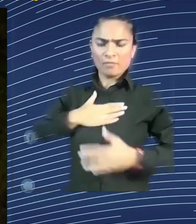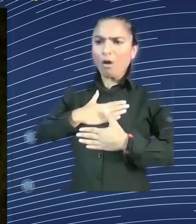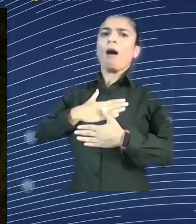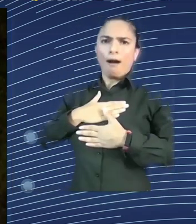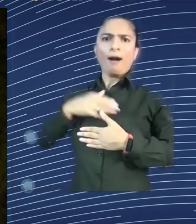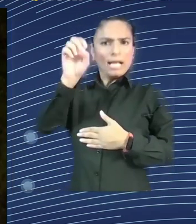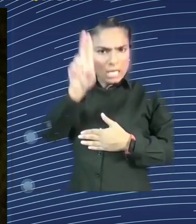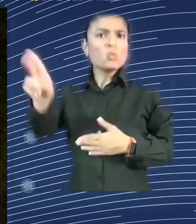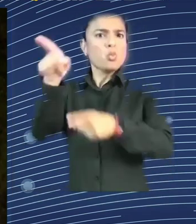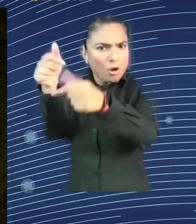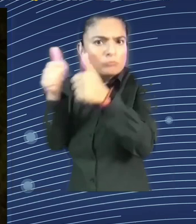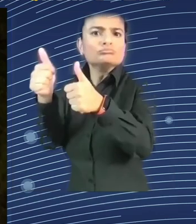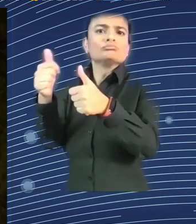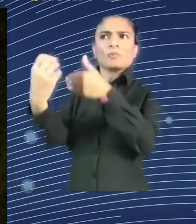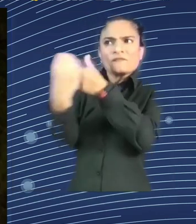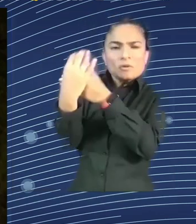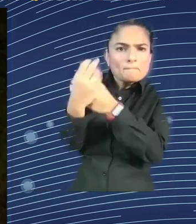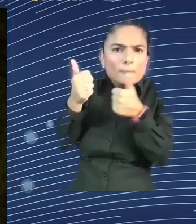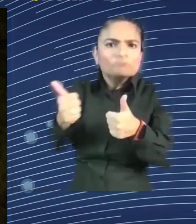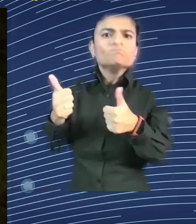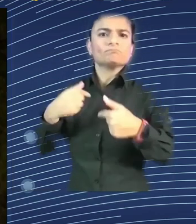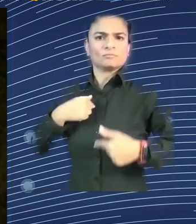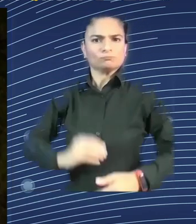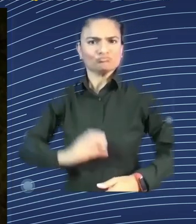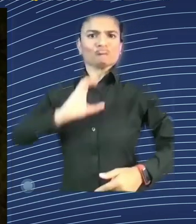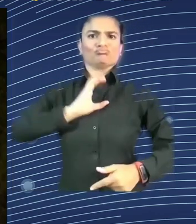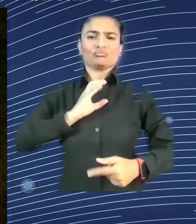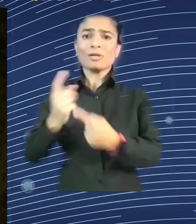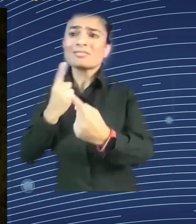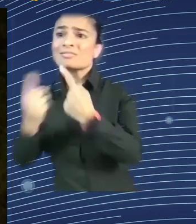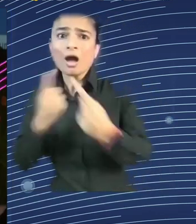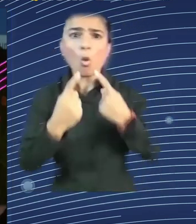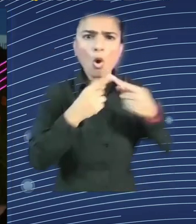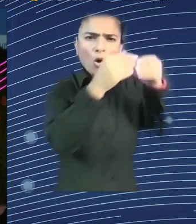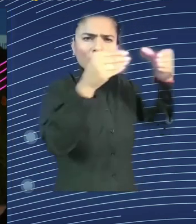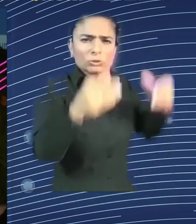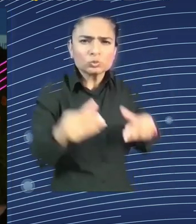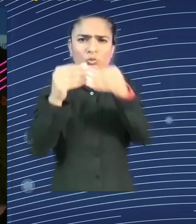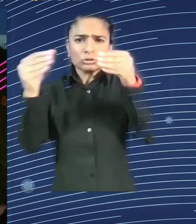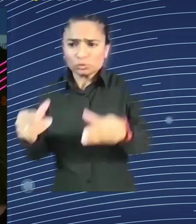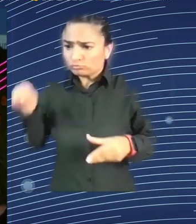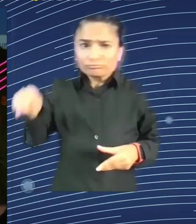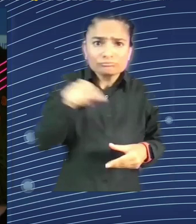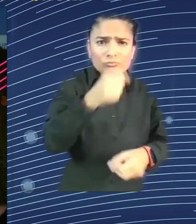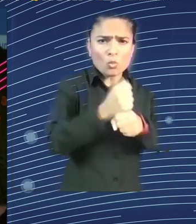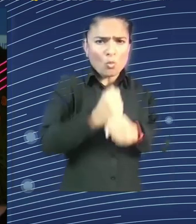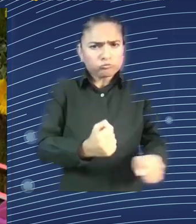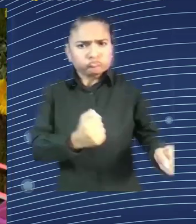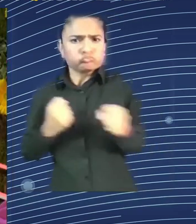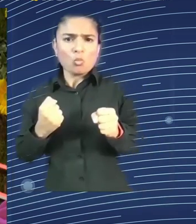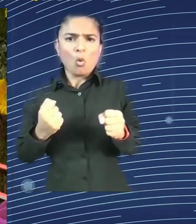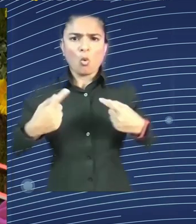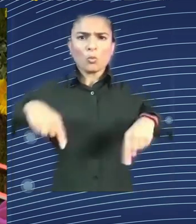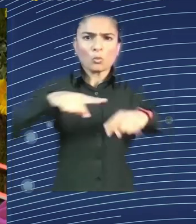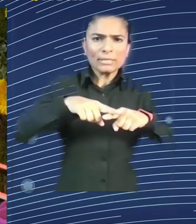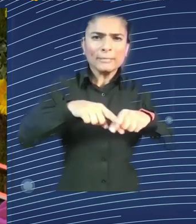usually better protected from the negative impact of AI than non-unionized workers' workplaces. But this is quite a challenge, yeah, because